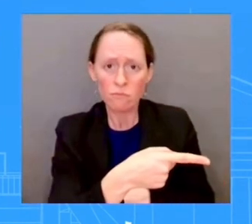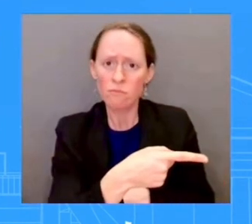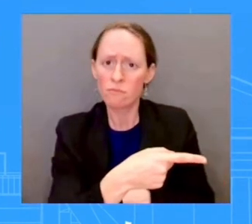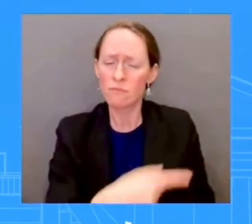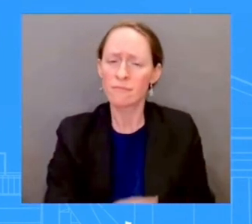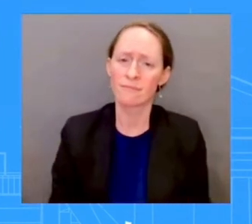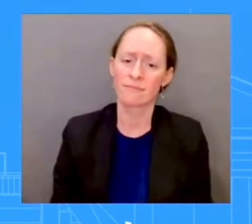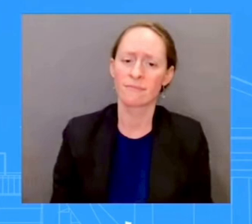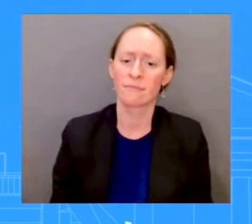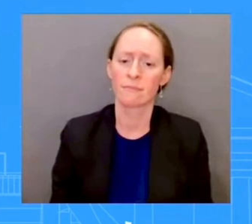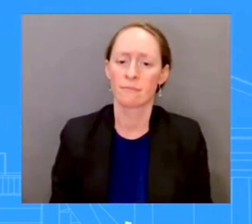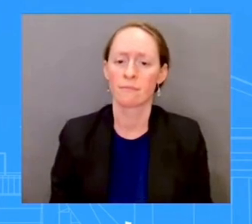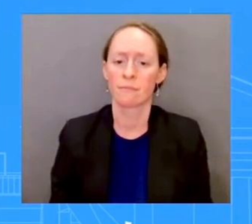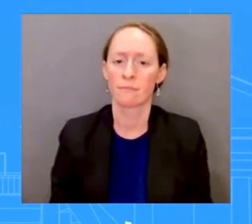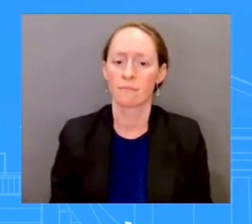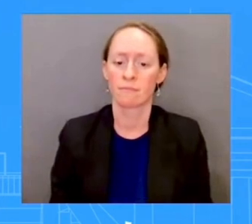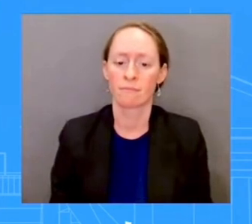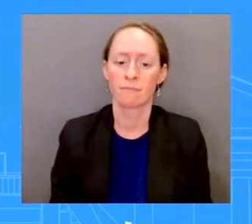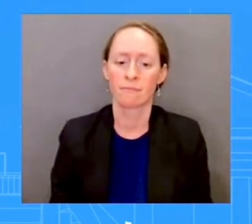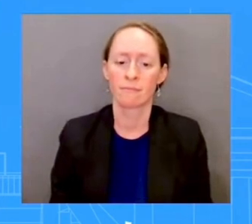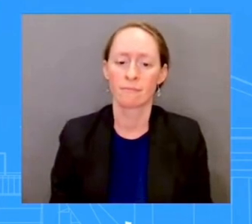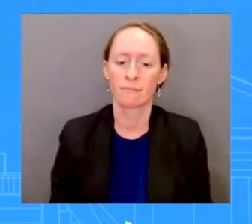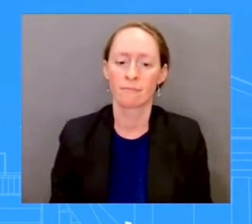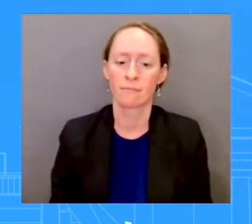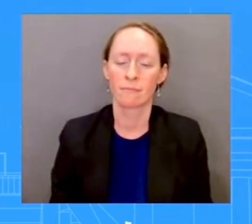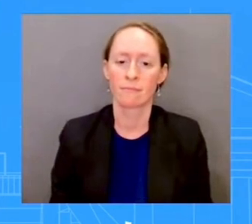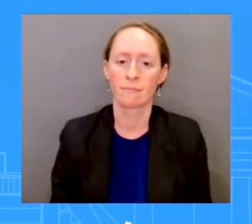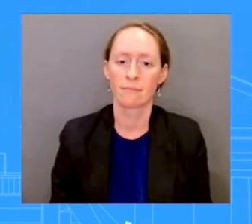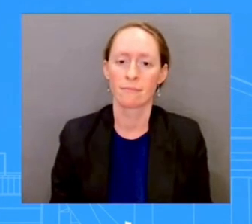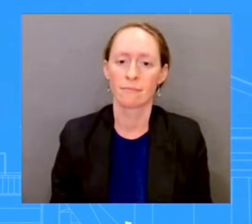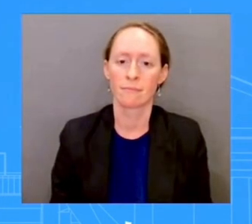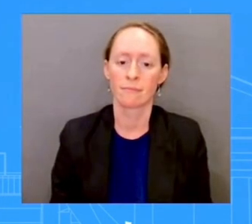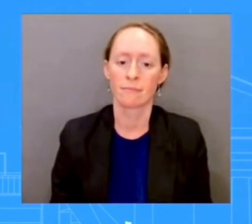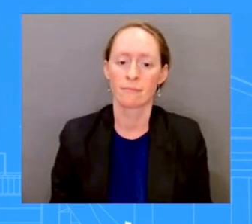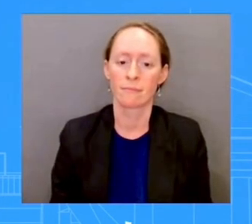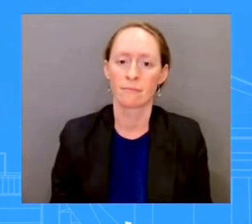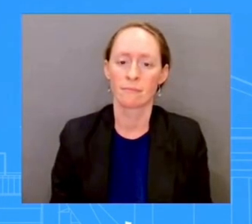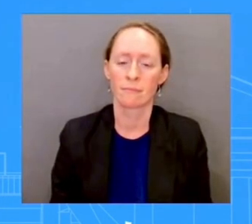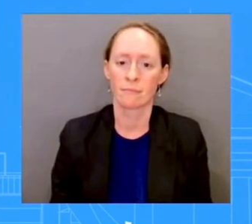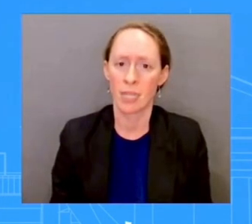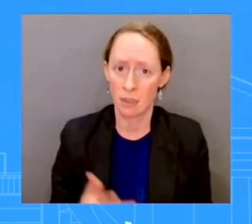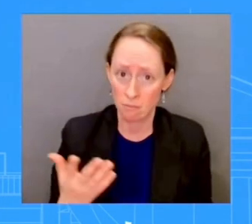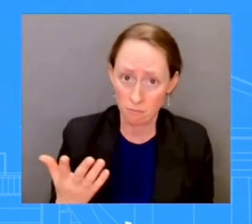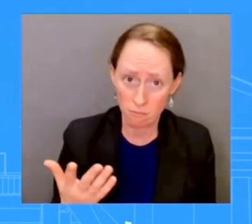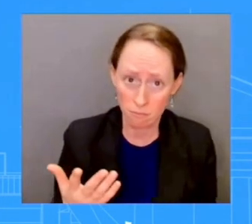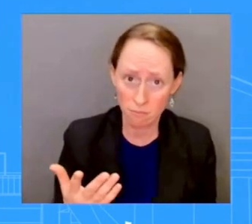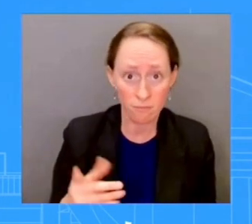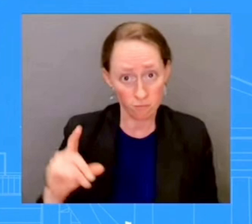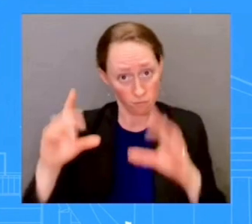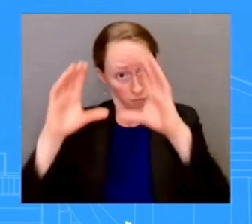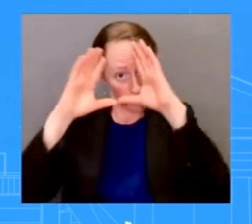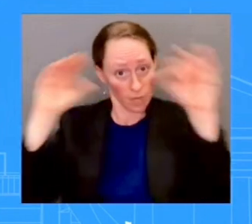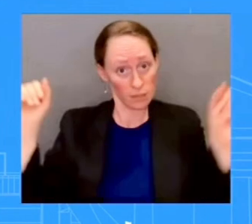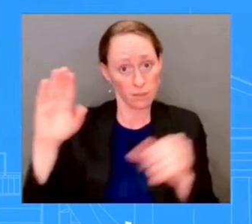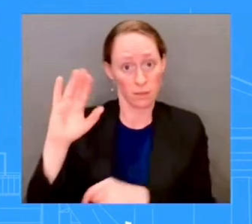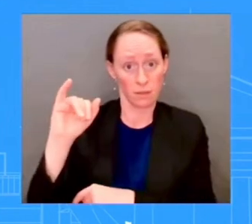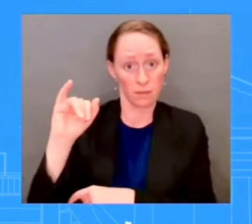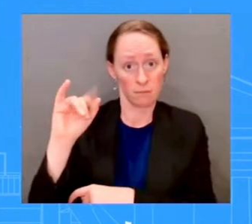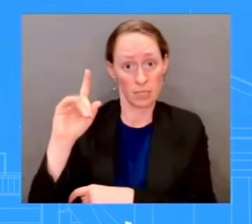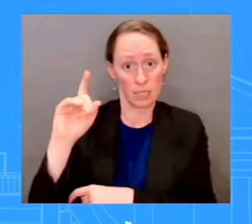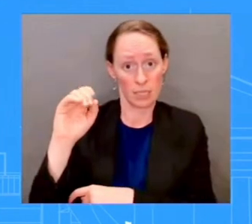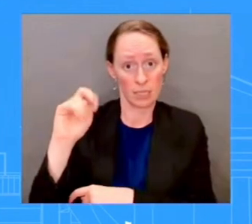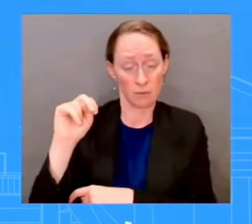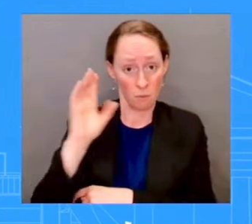more interactions between Biden and Republicans, specifically urging them to pass this package? So I don't have any direct